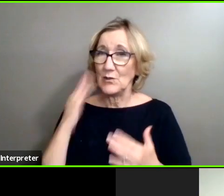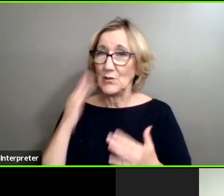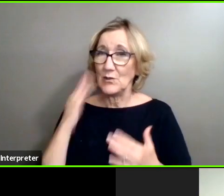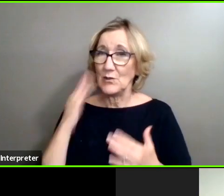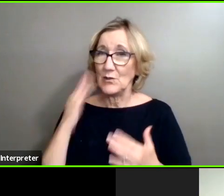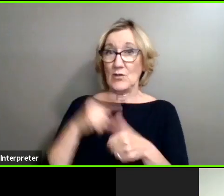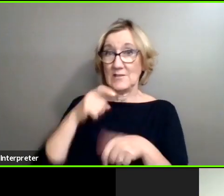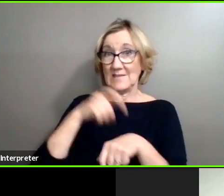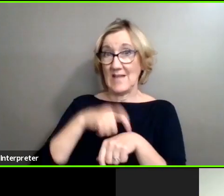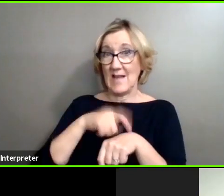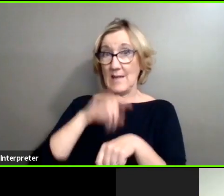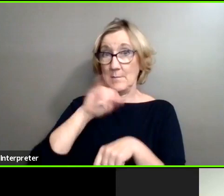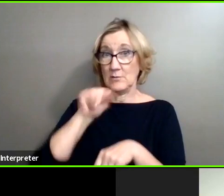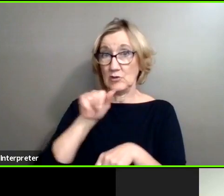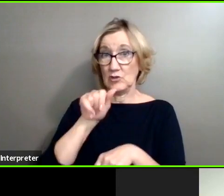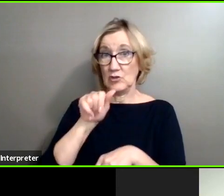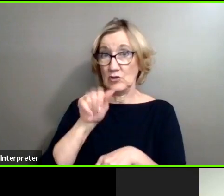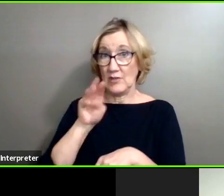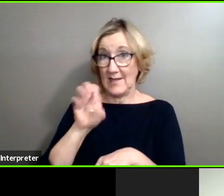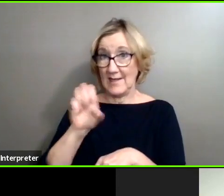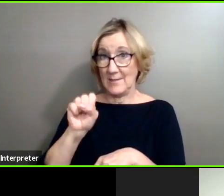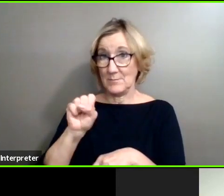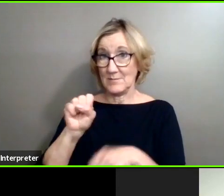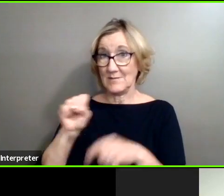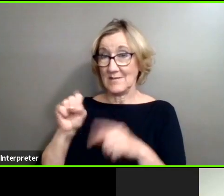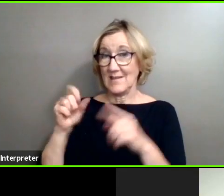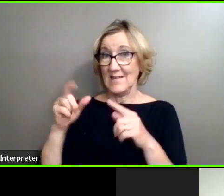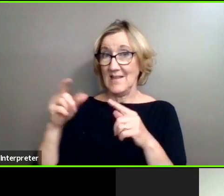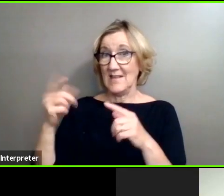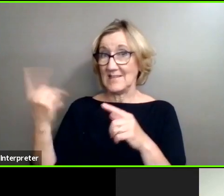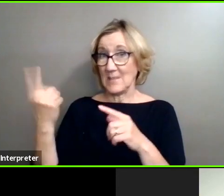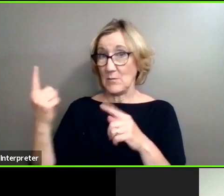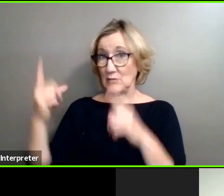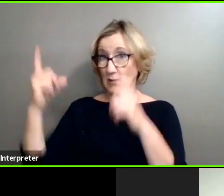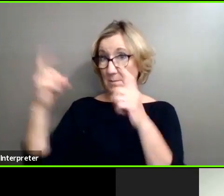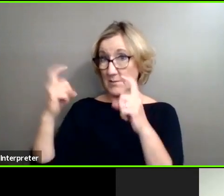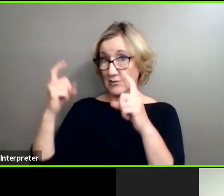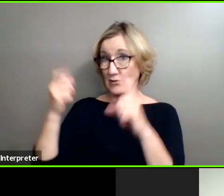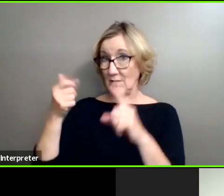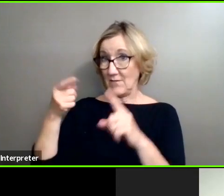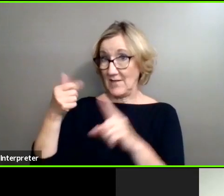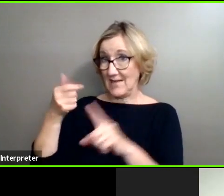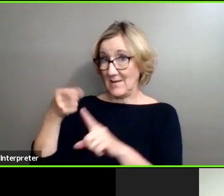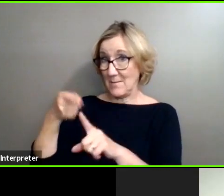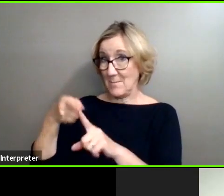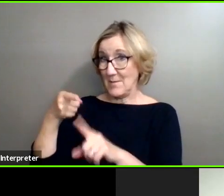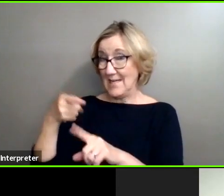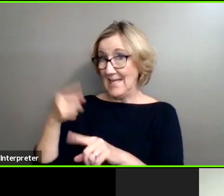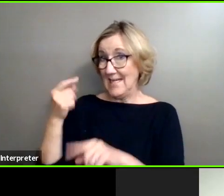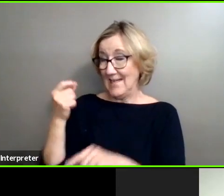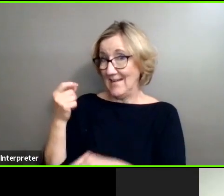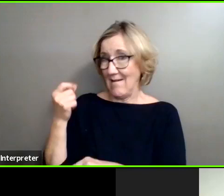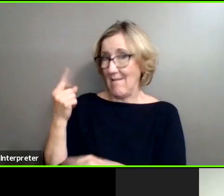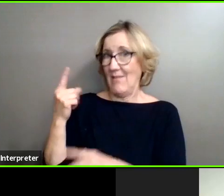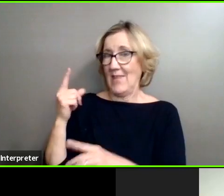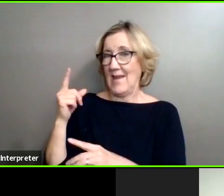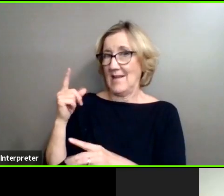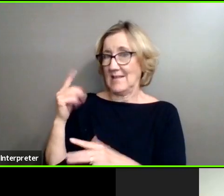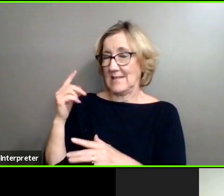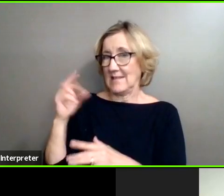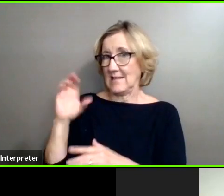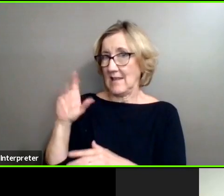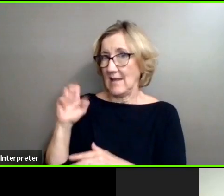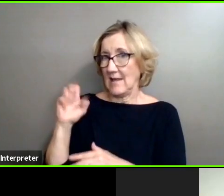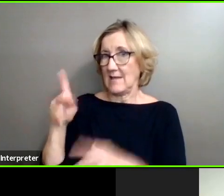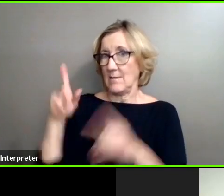time, he heard the click boom. And at that point, they were using, you know, powder and things like that. So, there was a little more of a noise. But it was the noise that just like